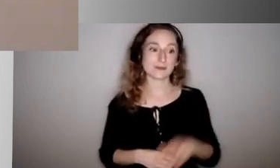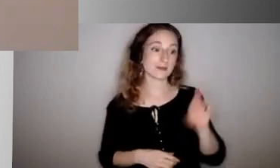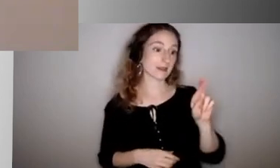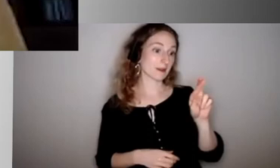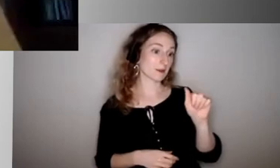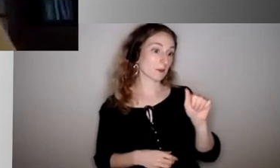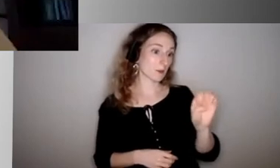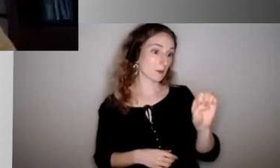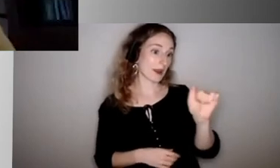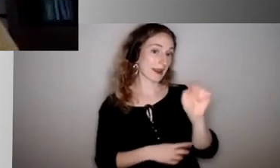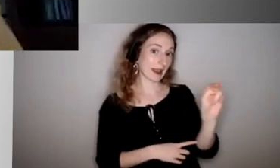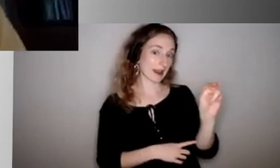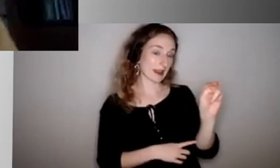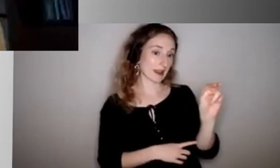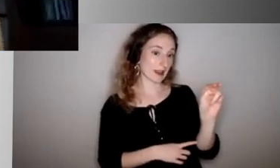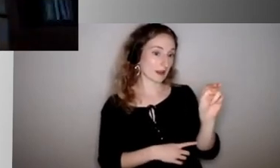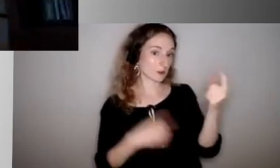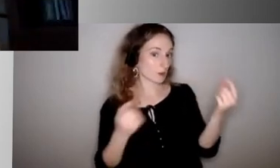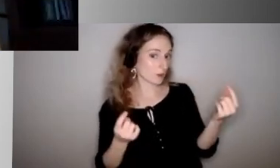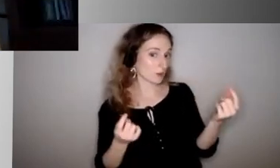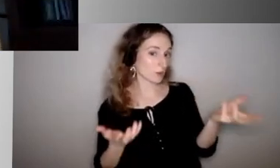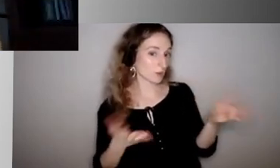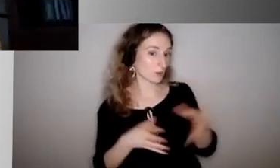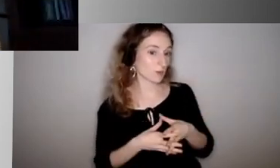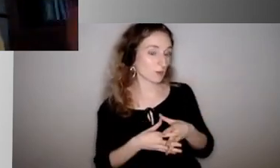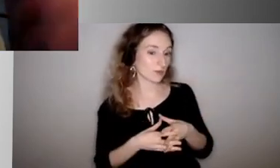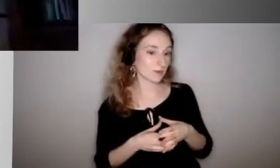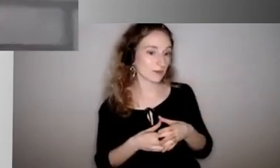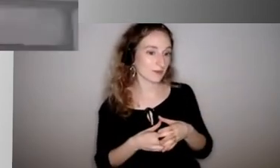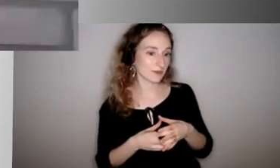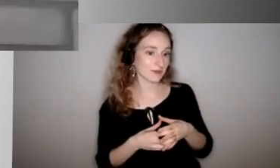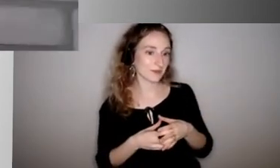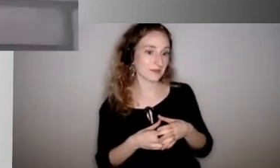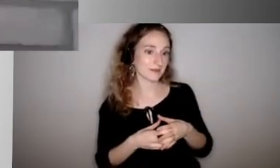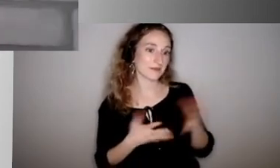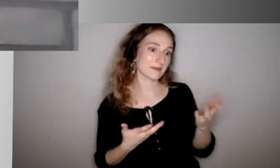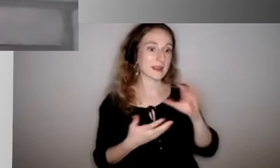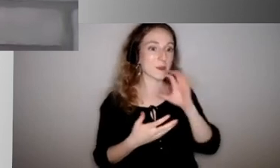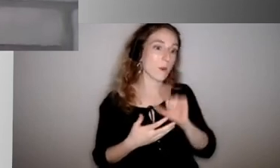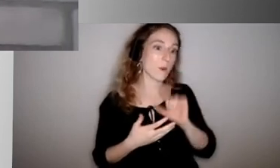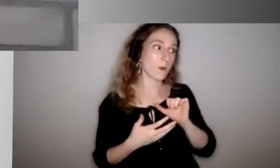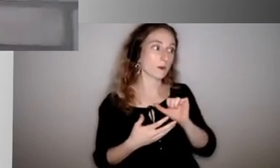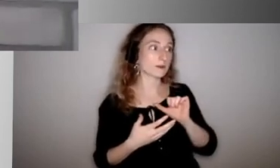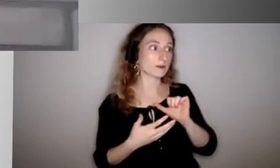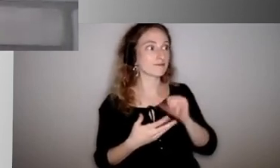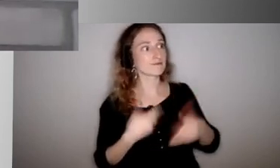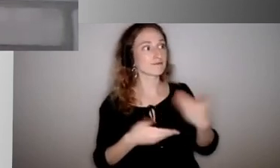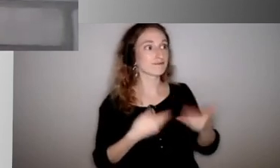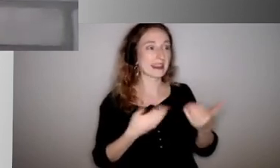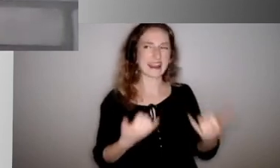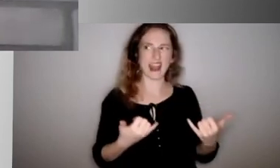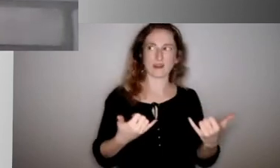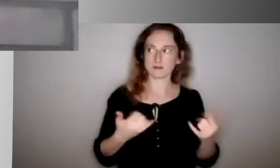Ryan, what are you hoping that you can do to kind of bring back, I guess, you know, the old way of things were into the classroom, that kind of feeling for